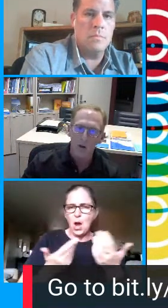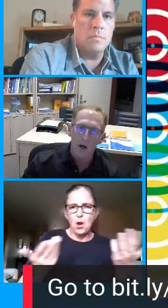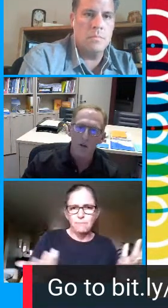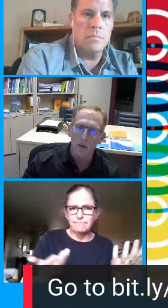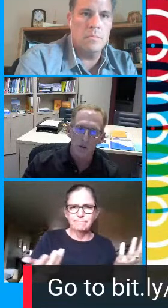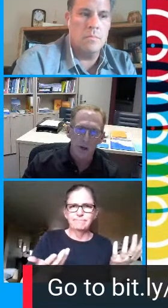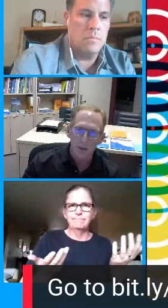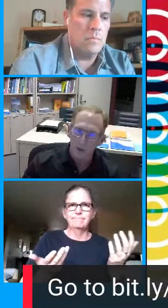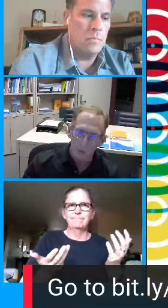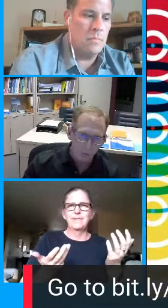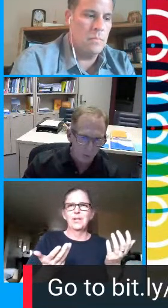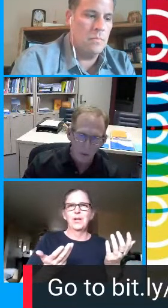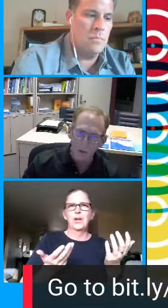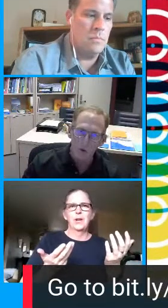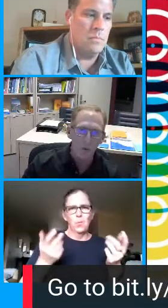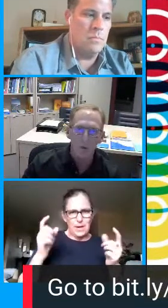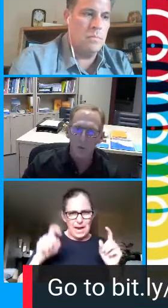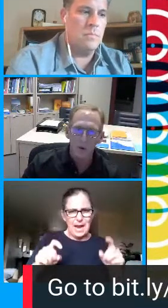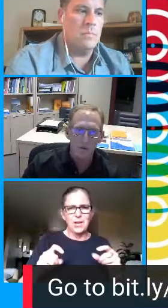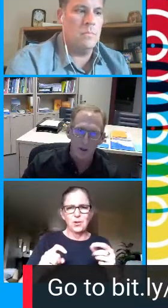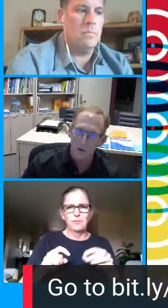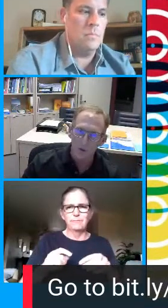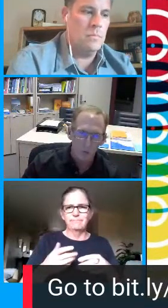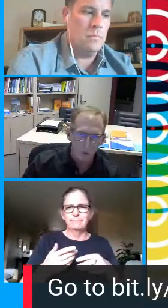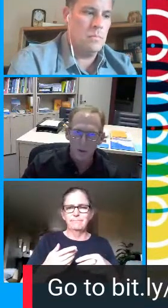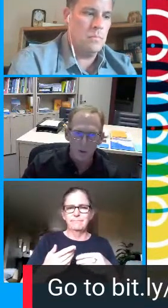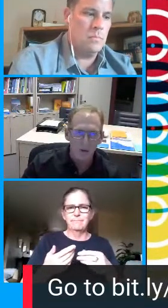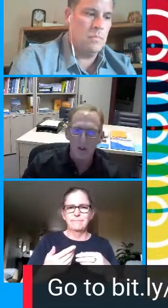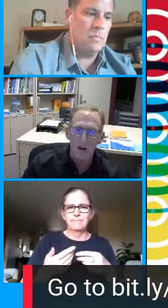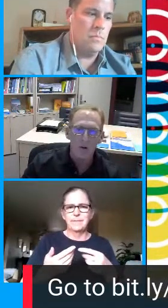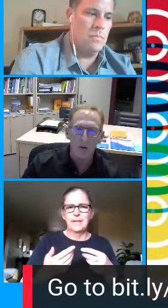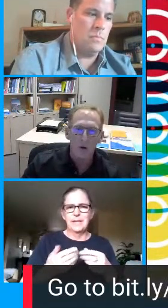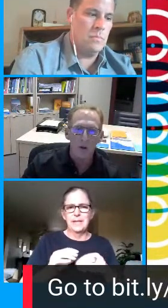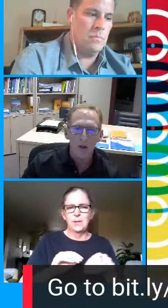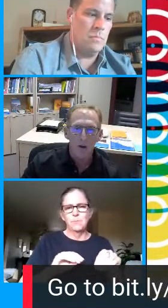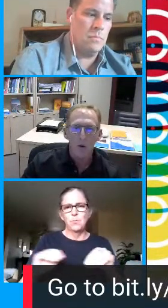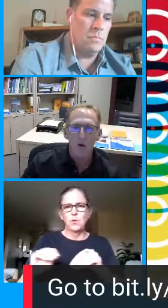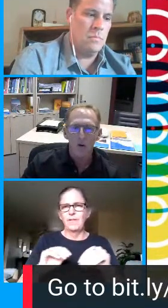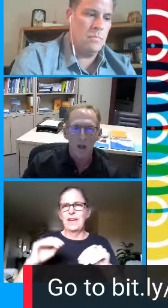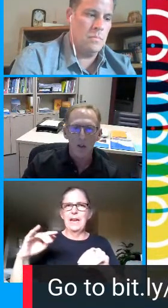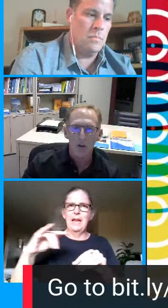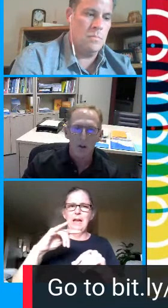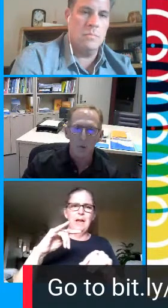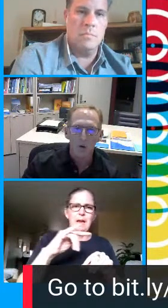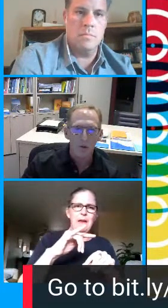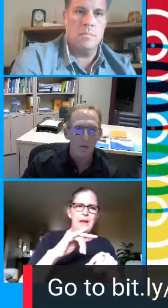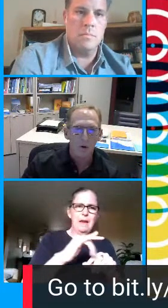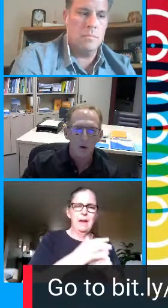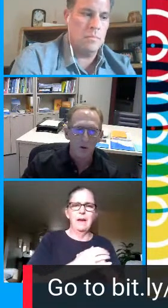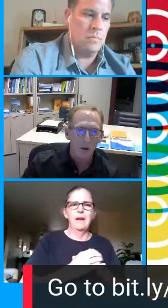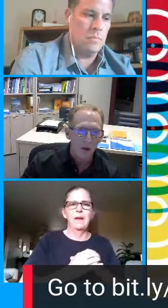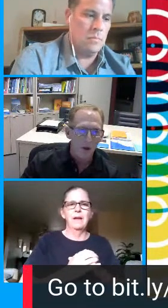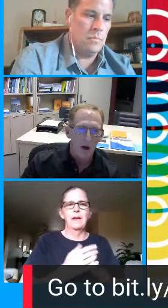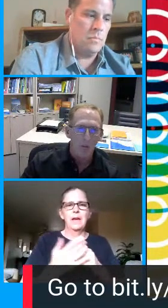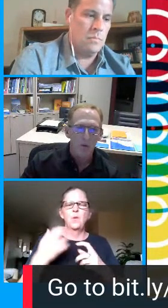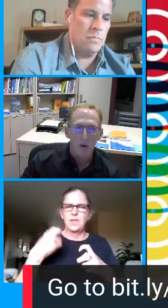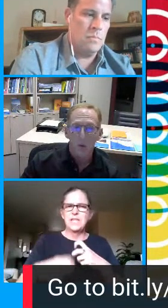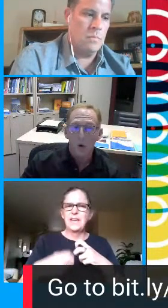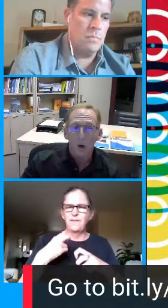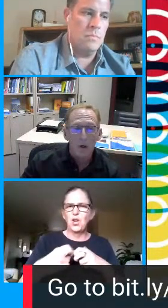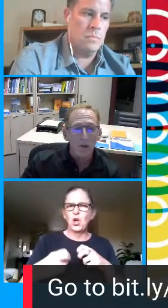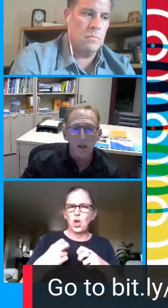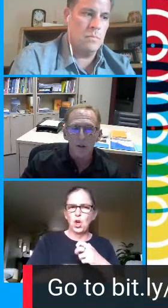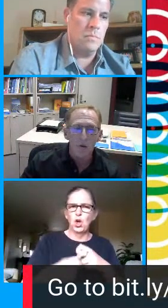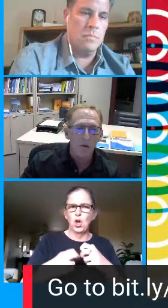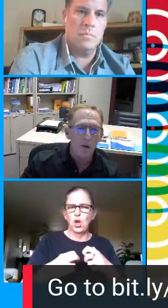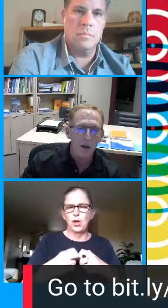was still going on just like the plane was being built as it was moving through the air so it was challenging it was difficult um you